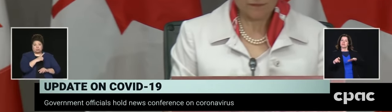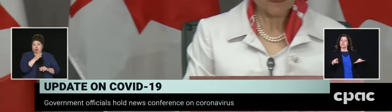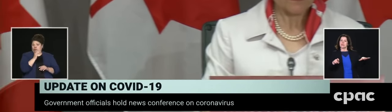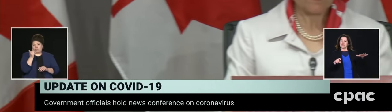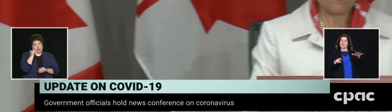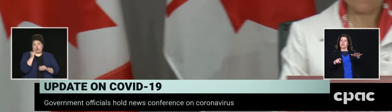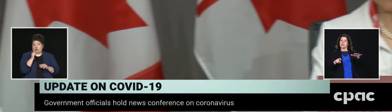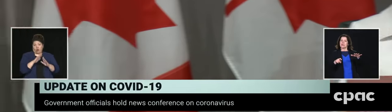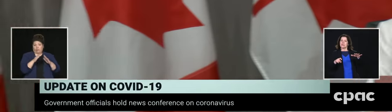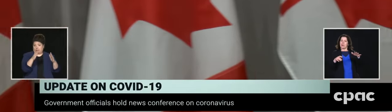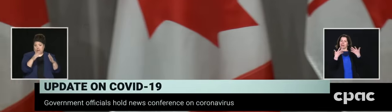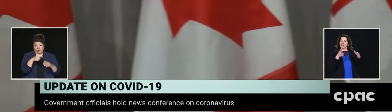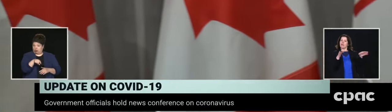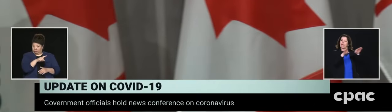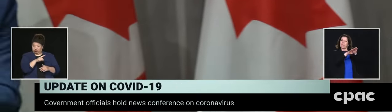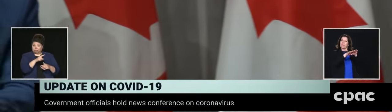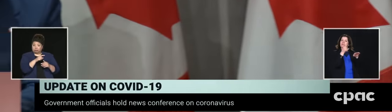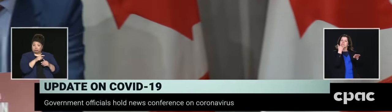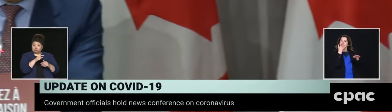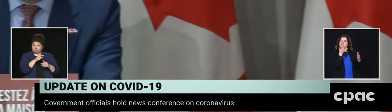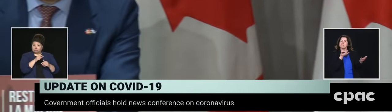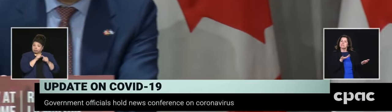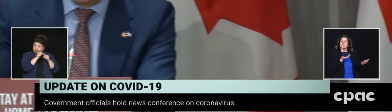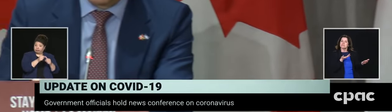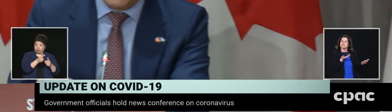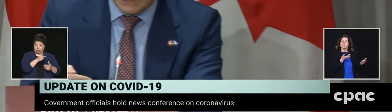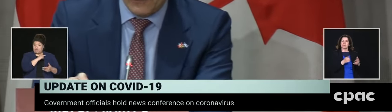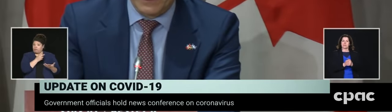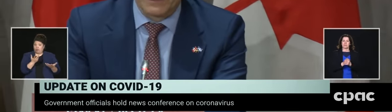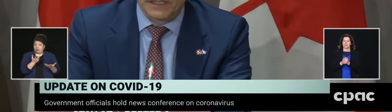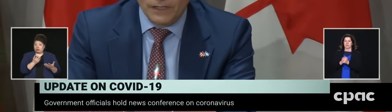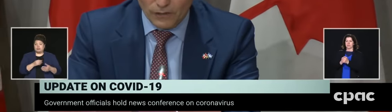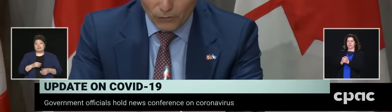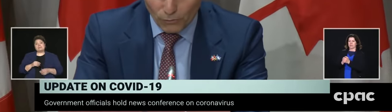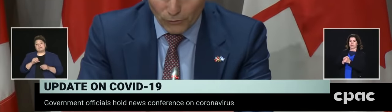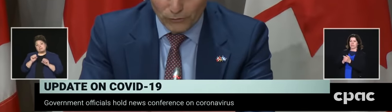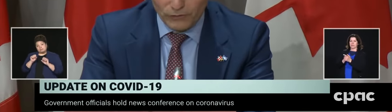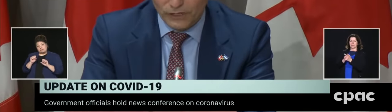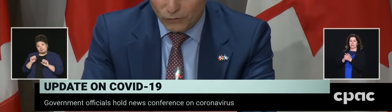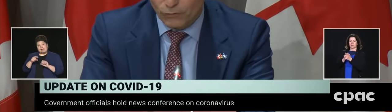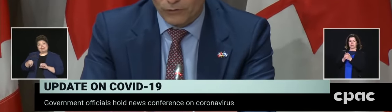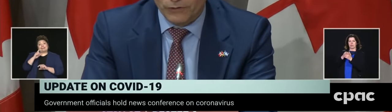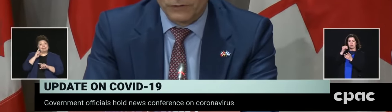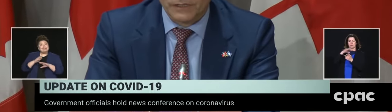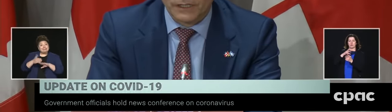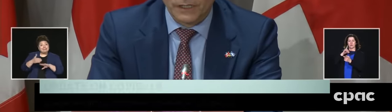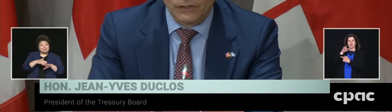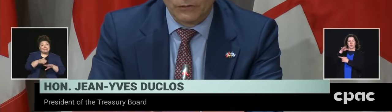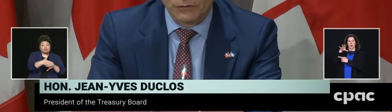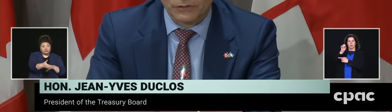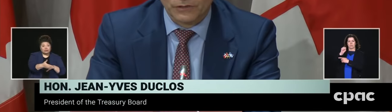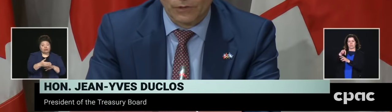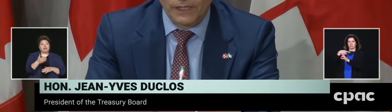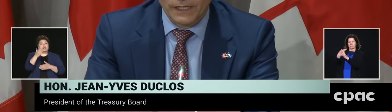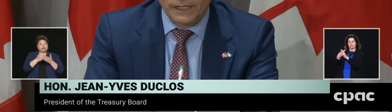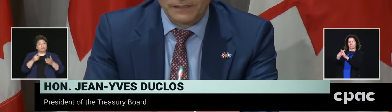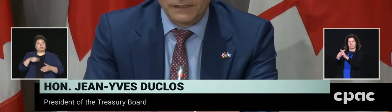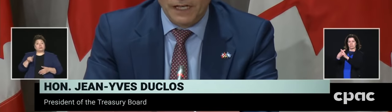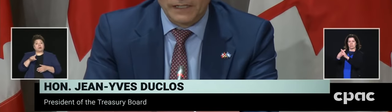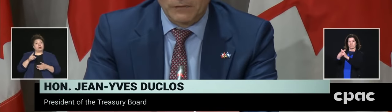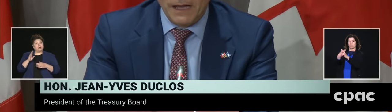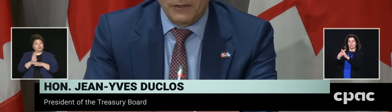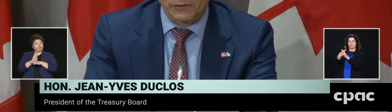not only rehiring, but hiring workers and new workers included. So